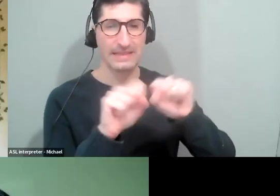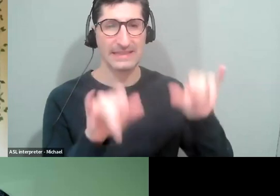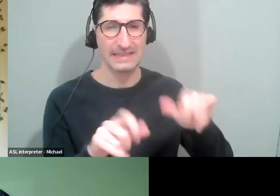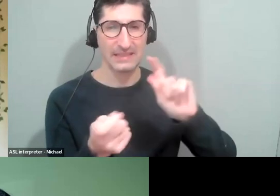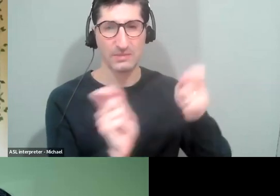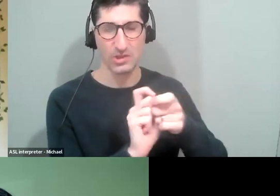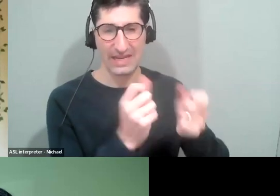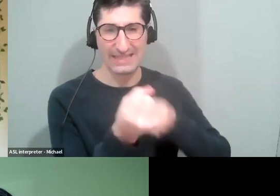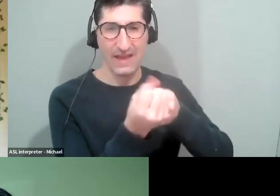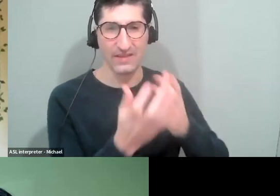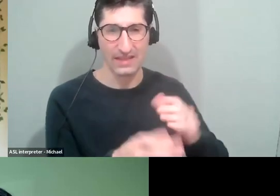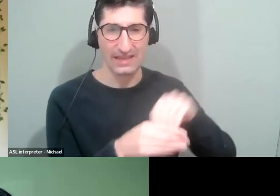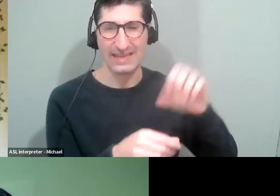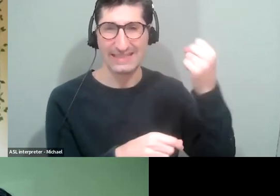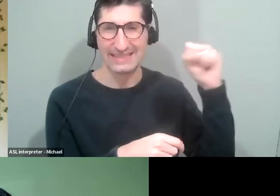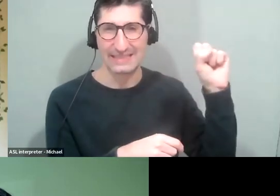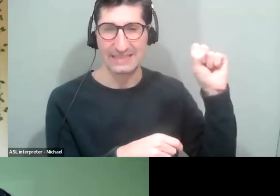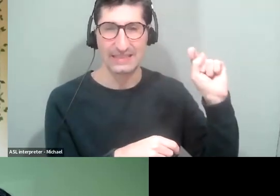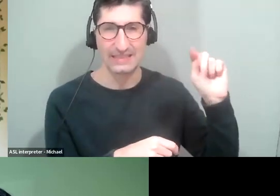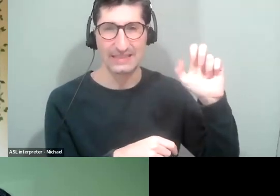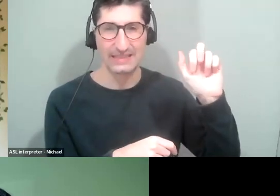in Amherst, Massachusetts.